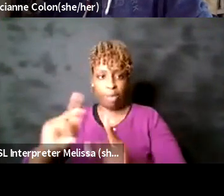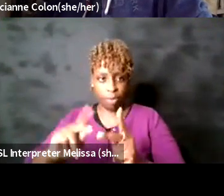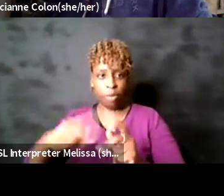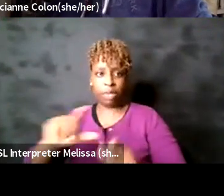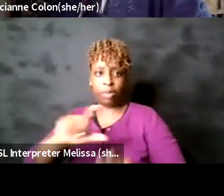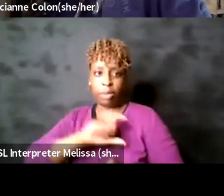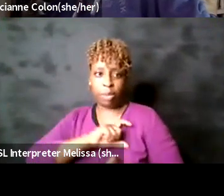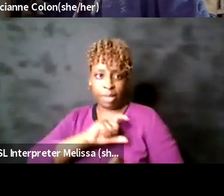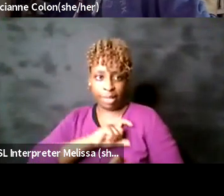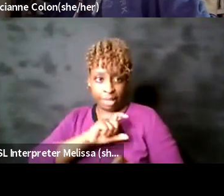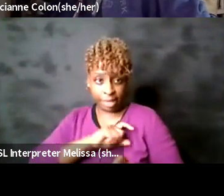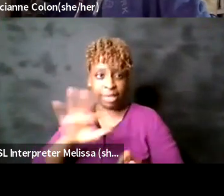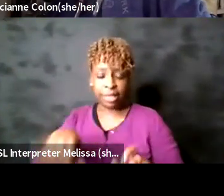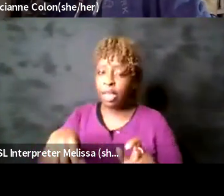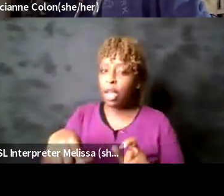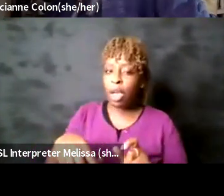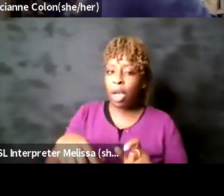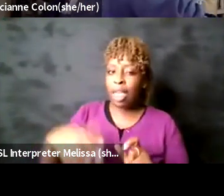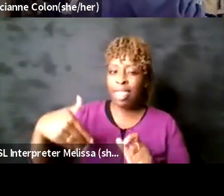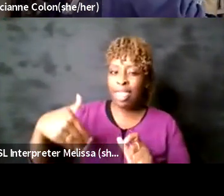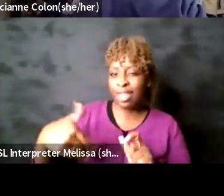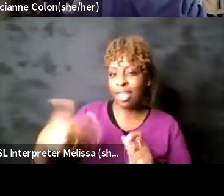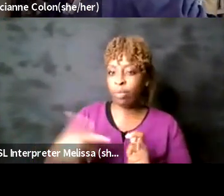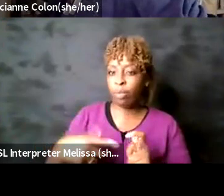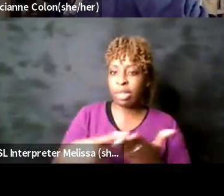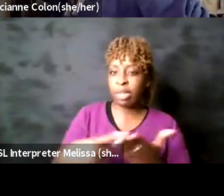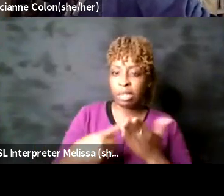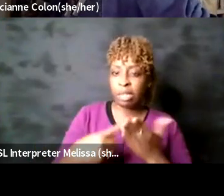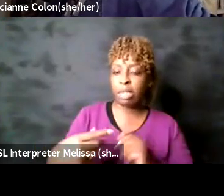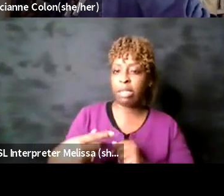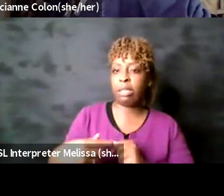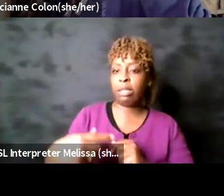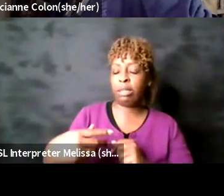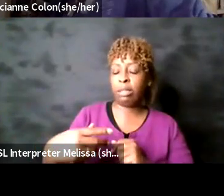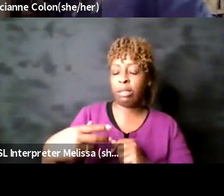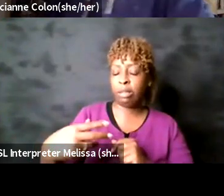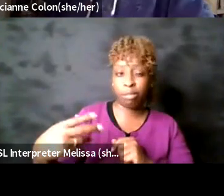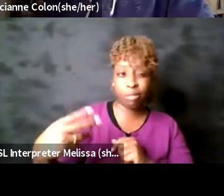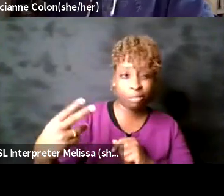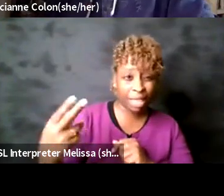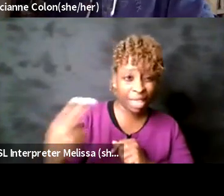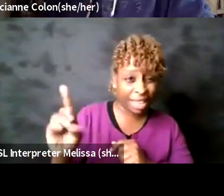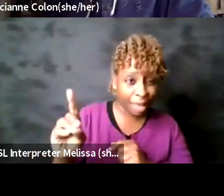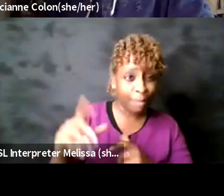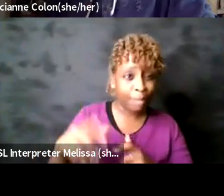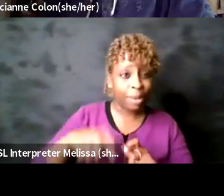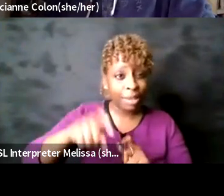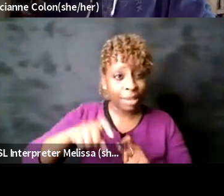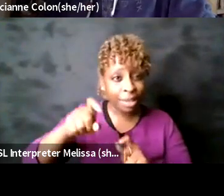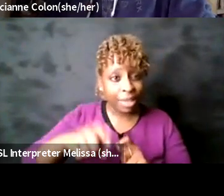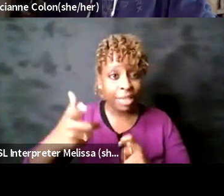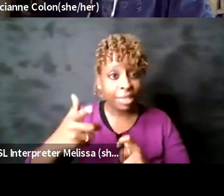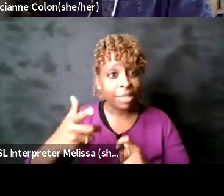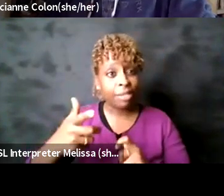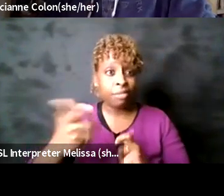have asl interpreters here with us um a lot of the theaters i've worked at don't have ramp access and also bigger bodies um